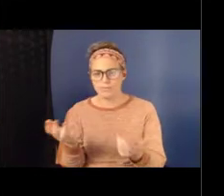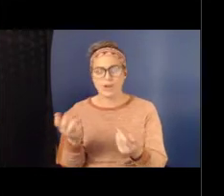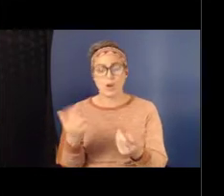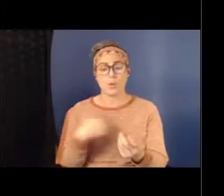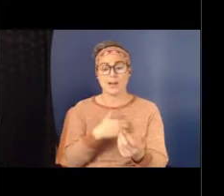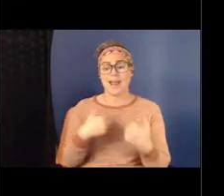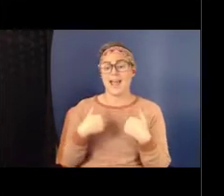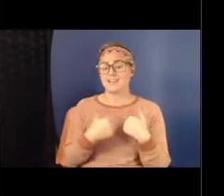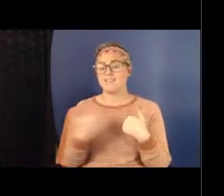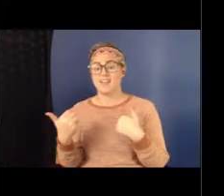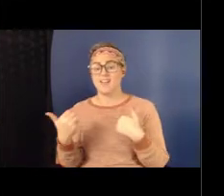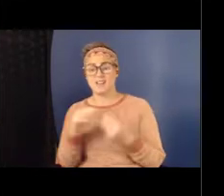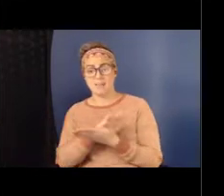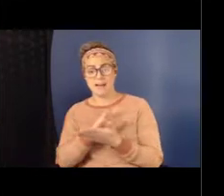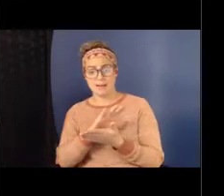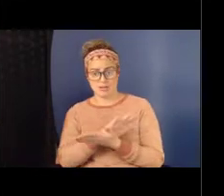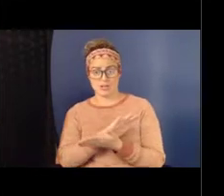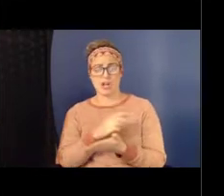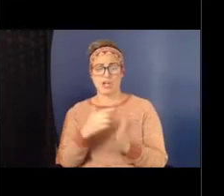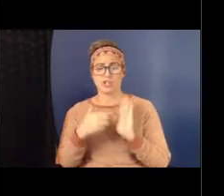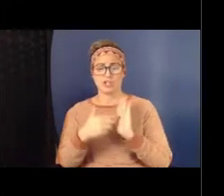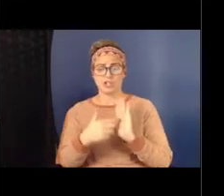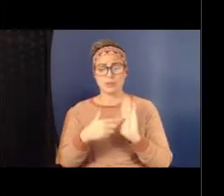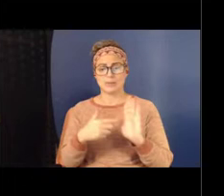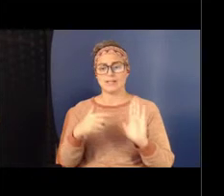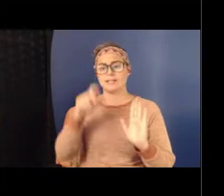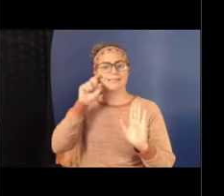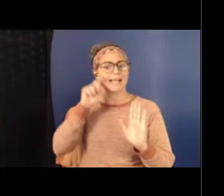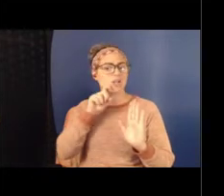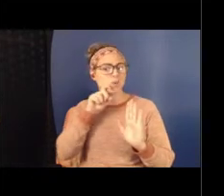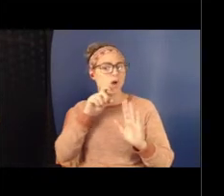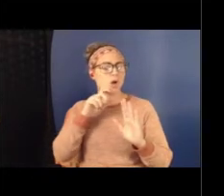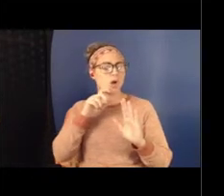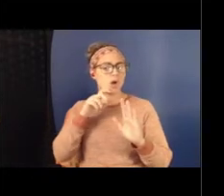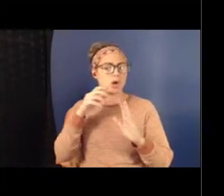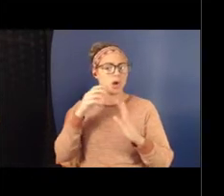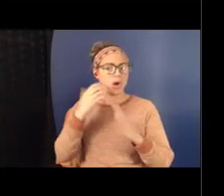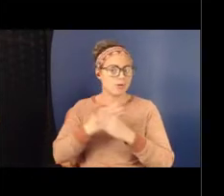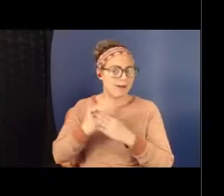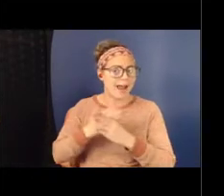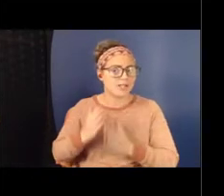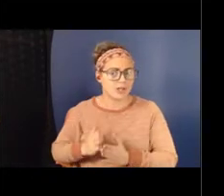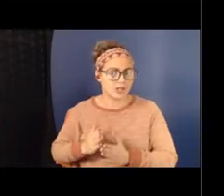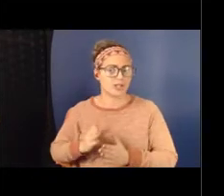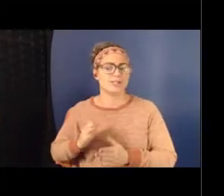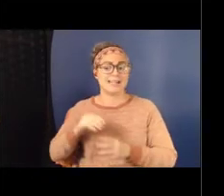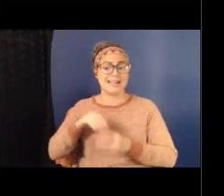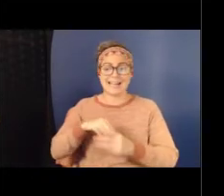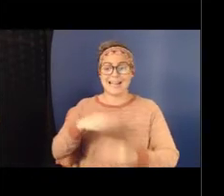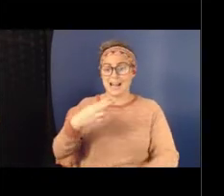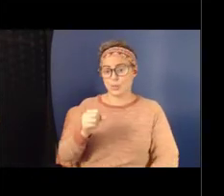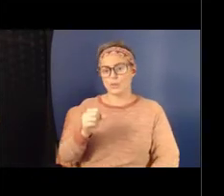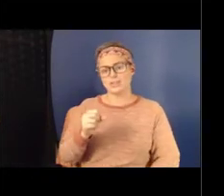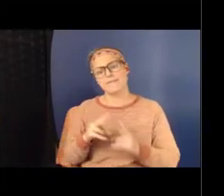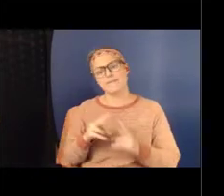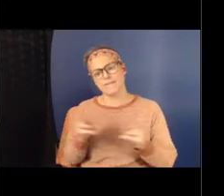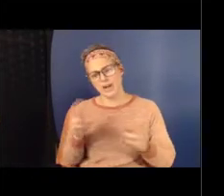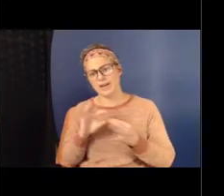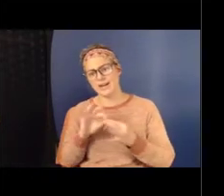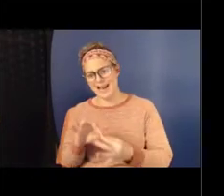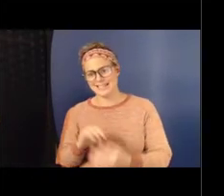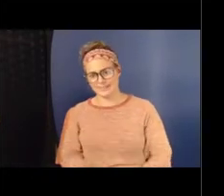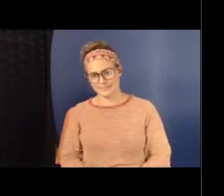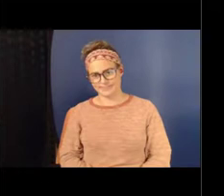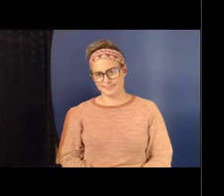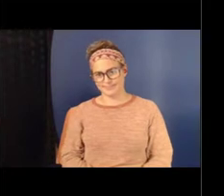that showed that sexual harassers, perpetrators in high school, were very connected. had lots of friends. They had high social